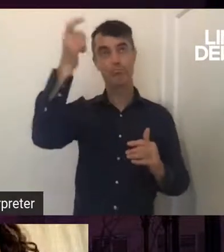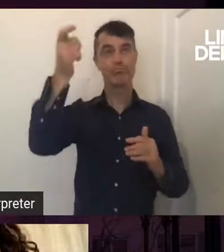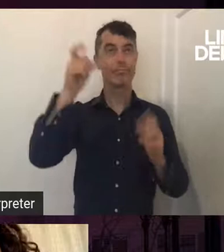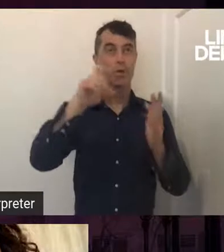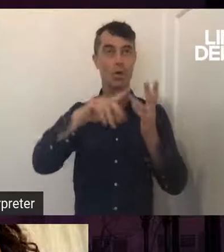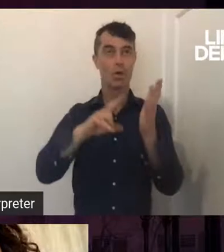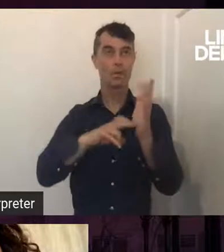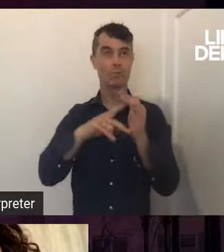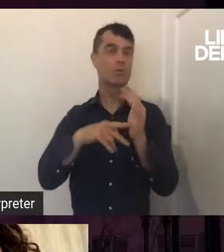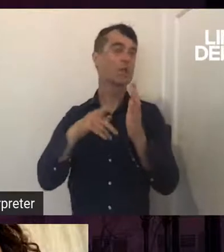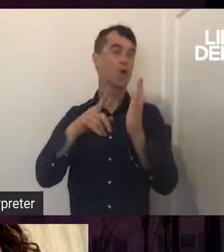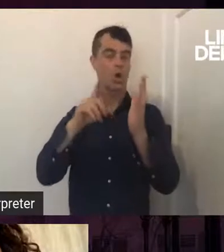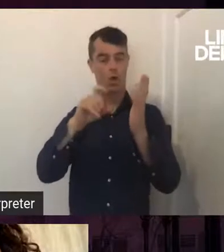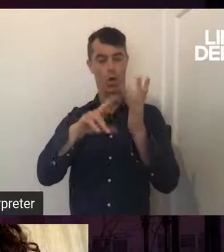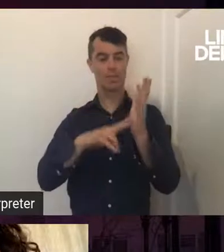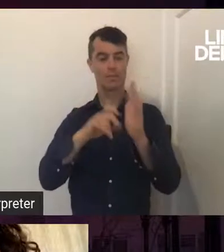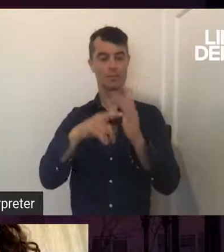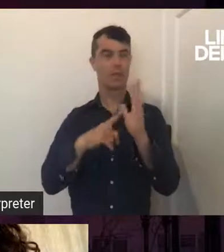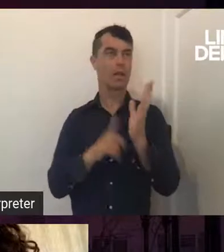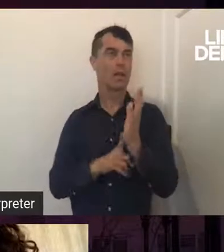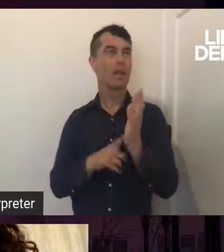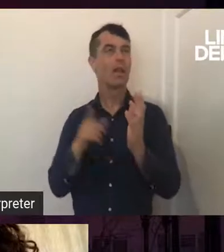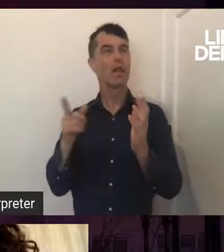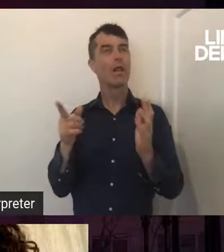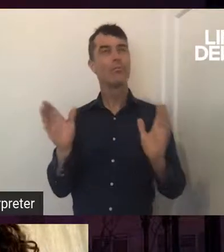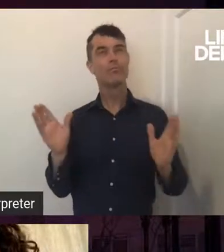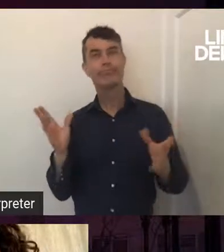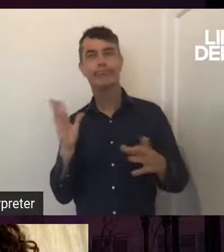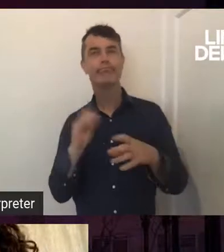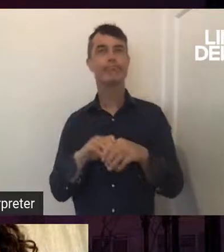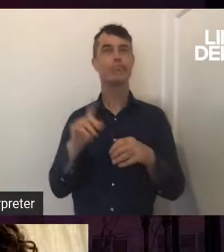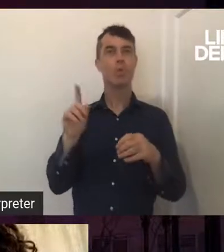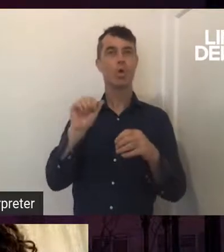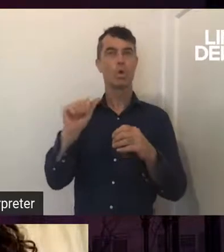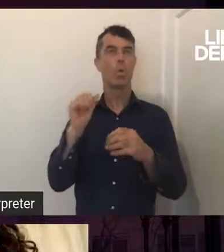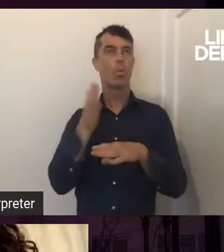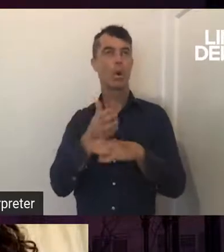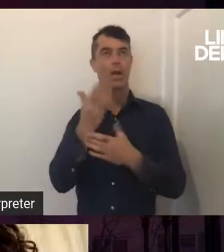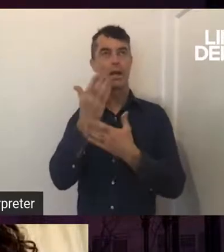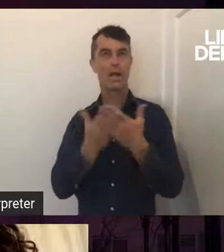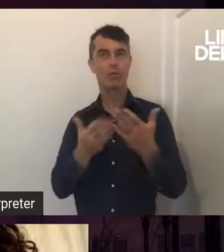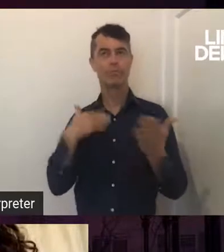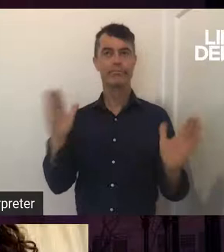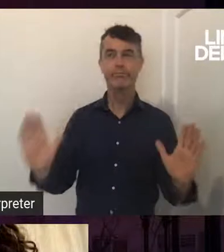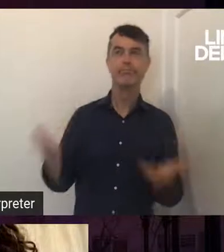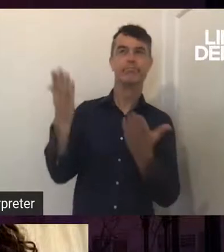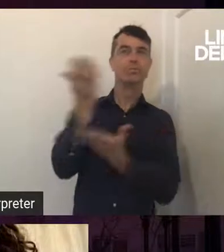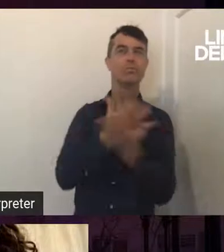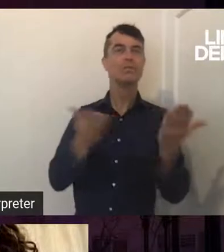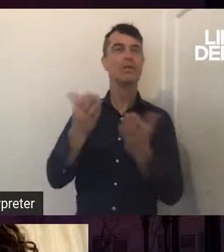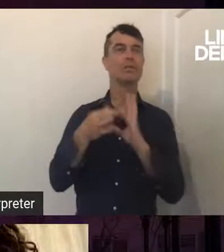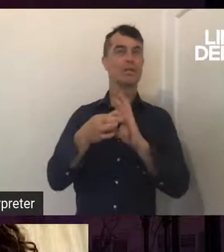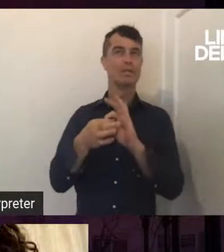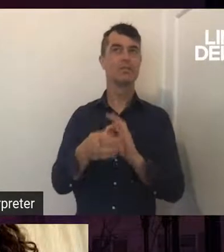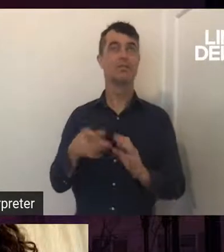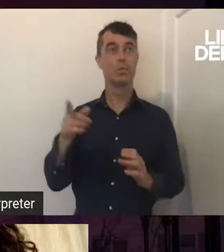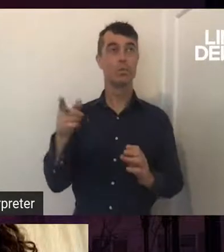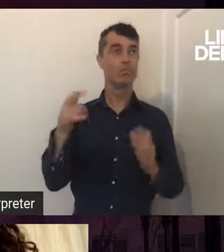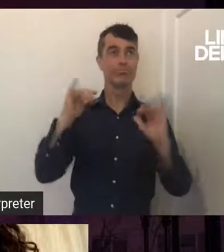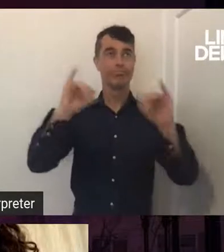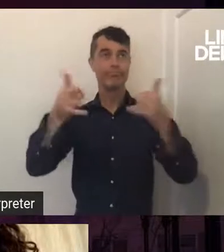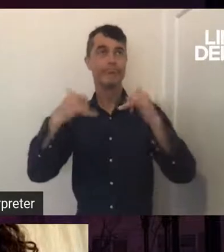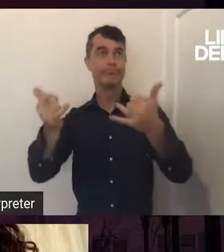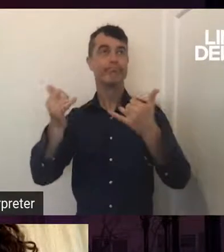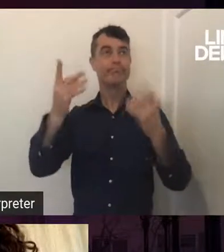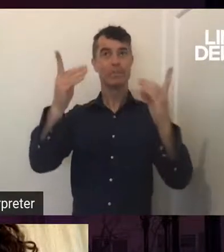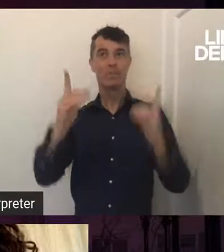narratives and aim to promote conversation and connection. You're an award-winning designer and artist with work that